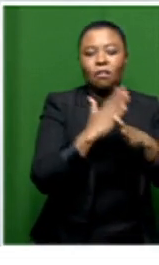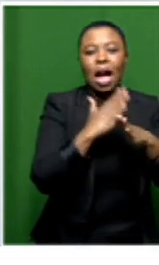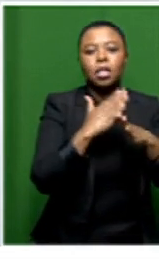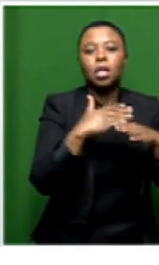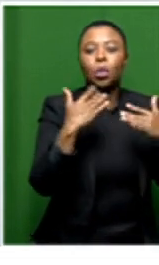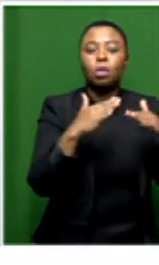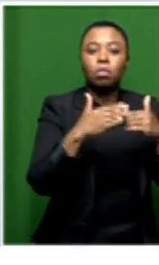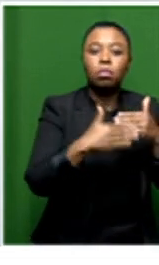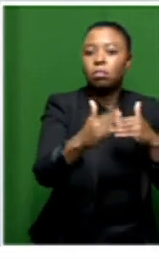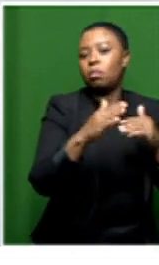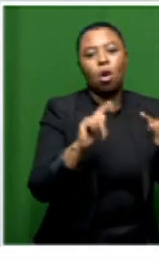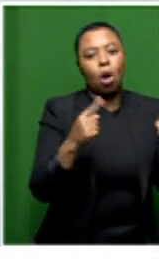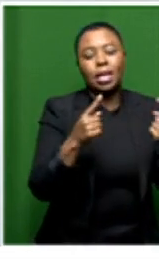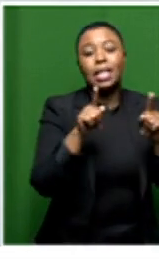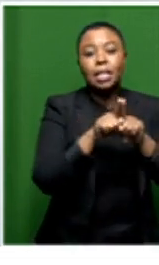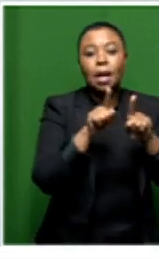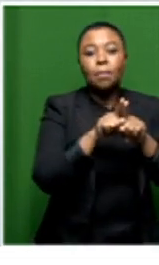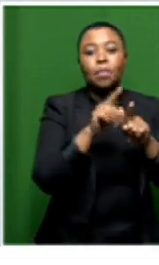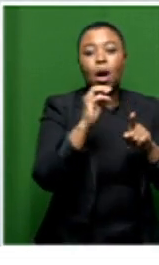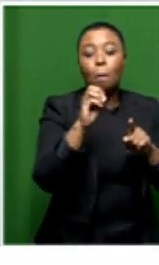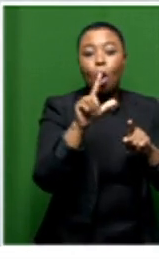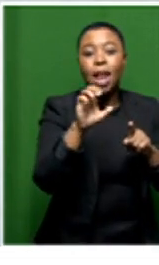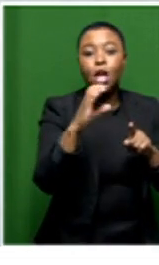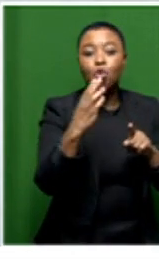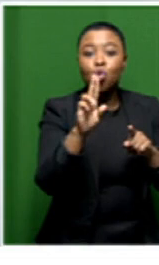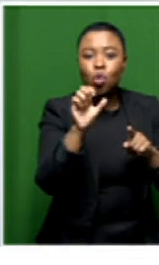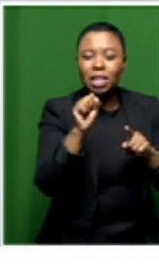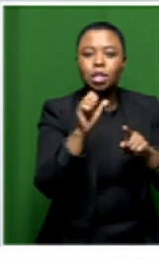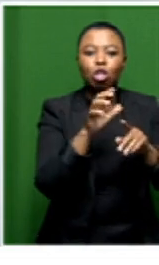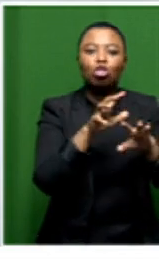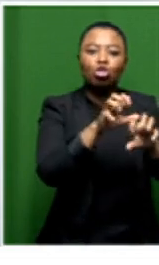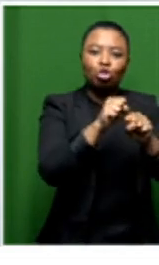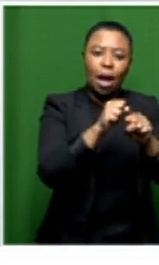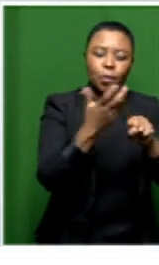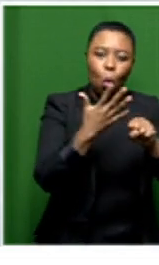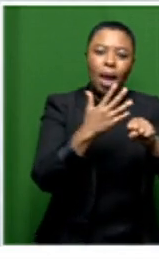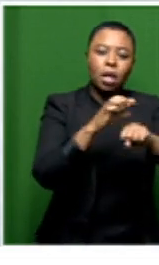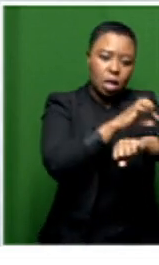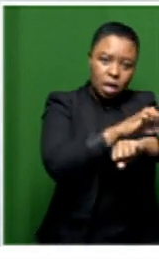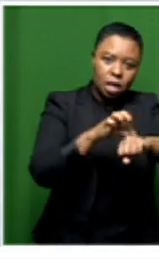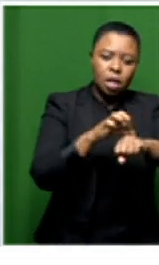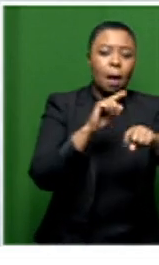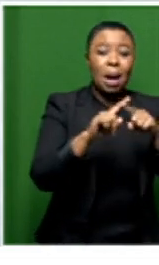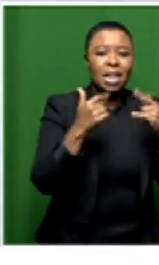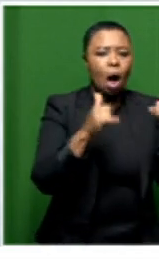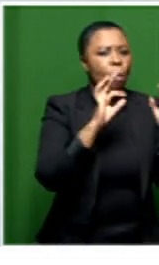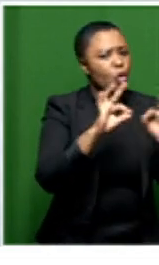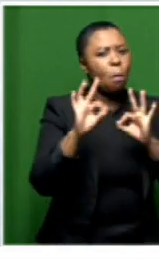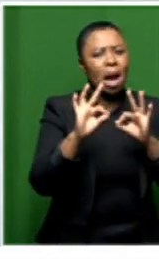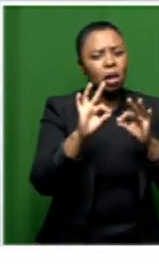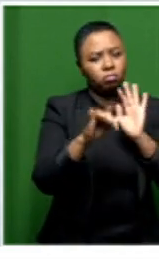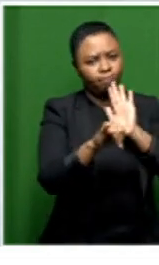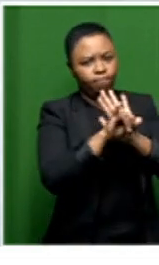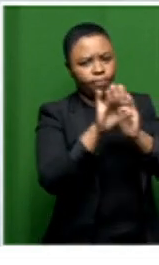the molecules that are trapped in microclots we now have a possibility for a proper diagnosis and we have